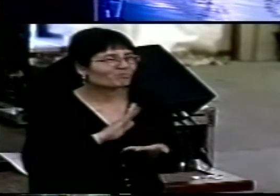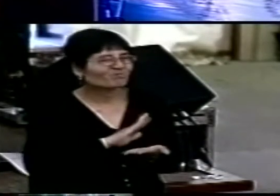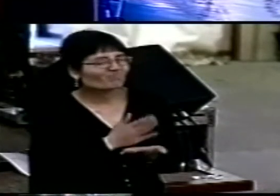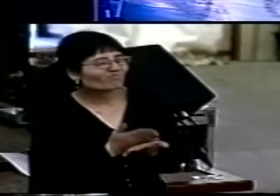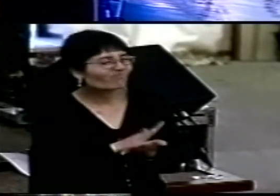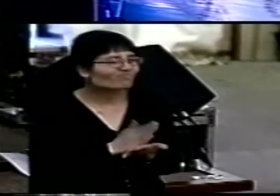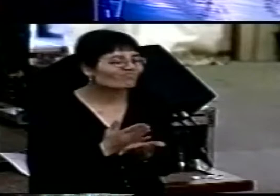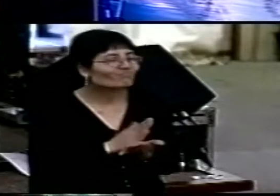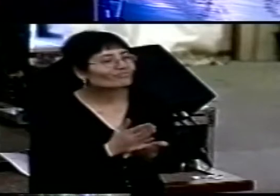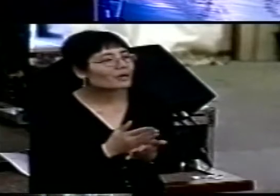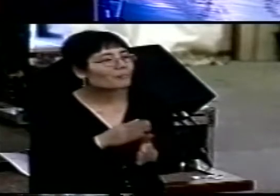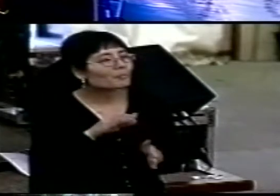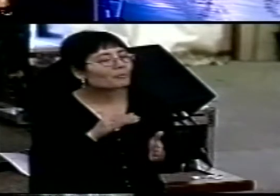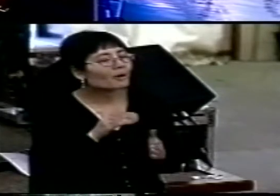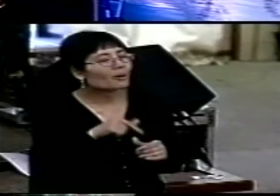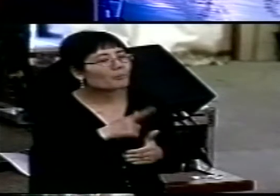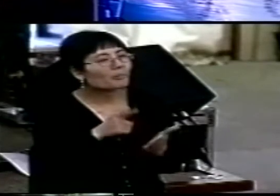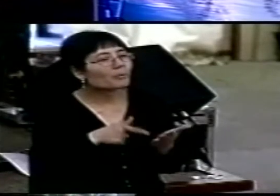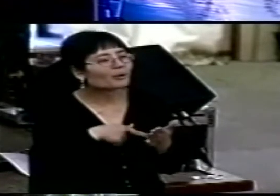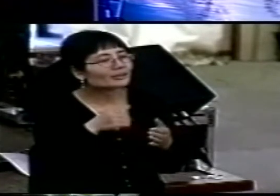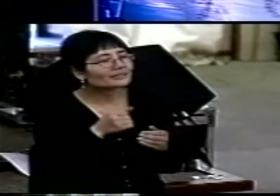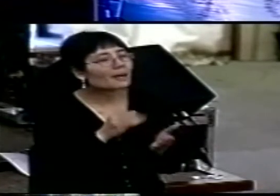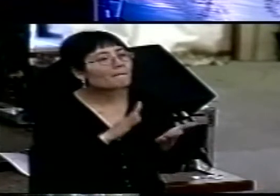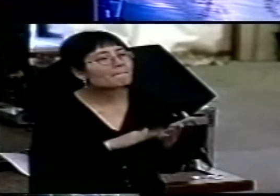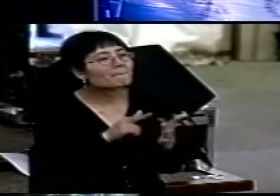as to whether they were Anglicans or not.